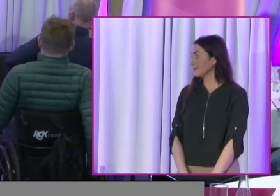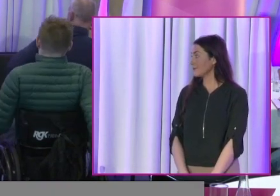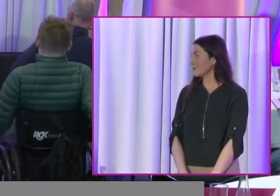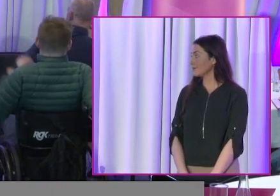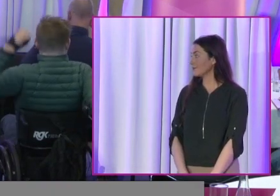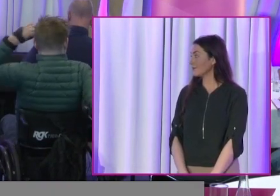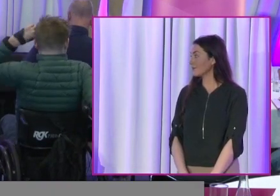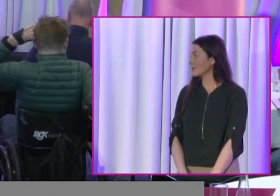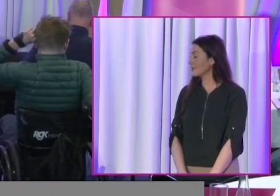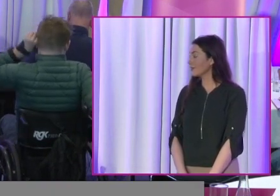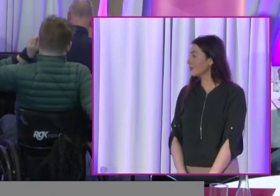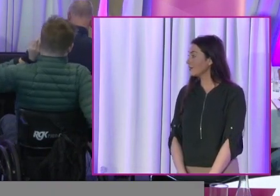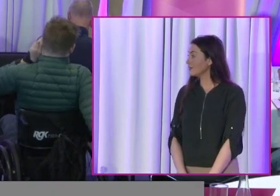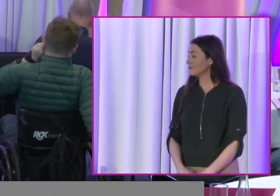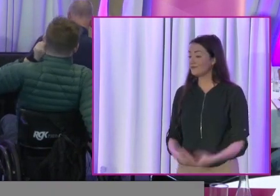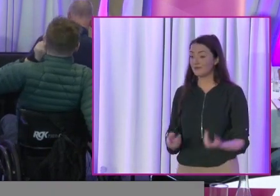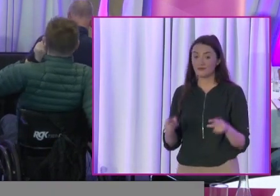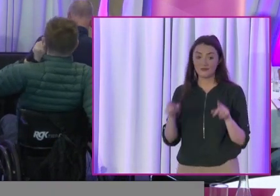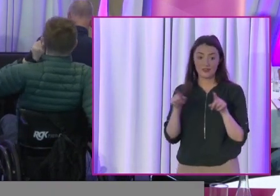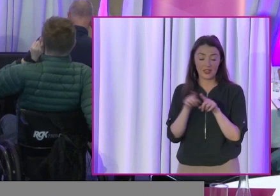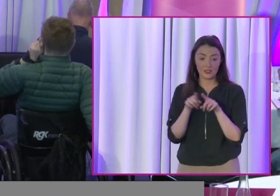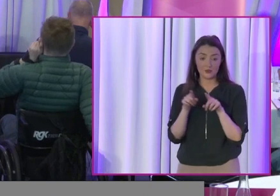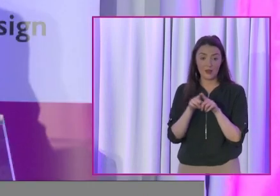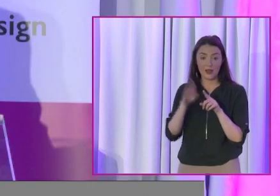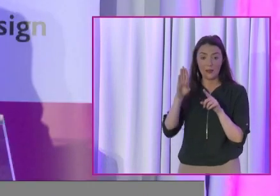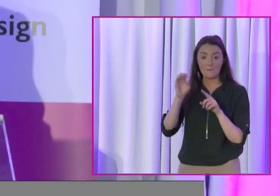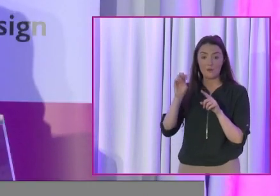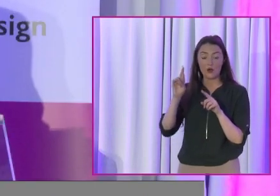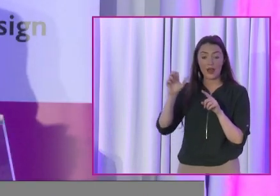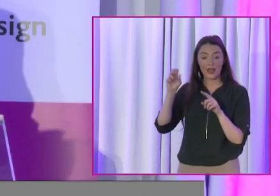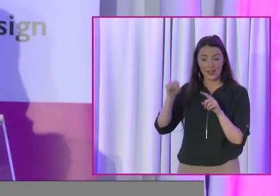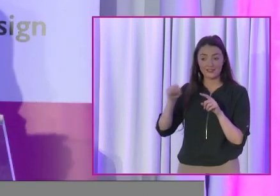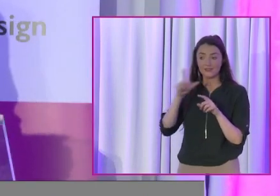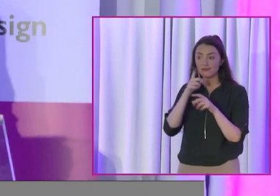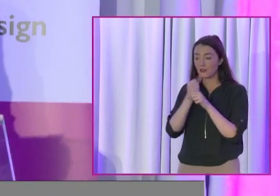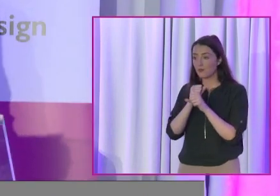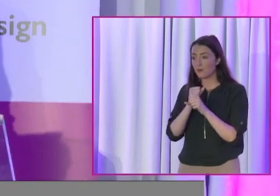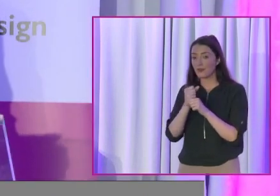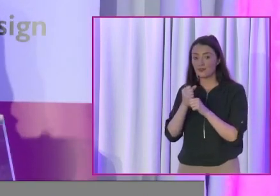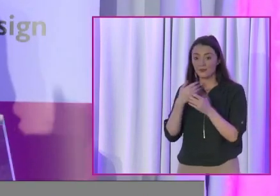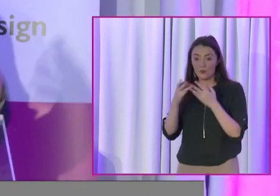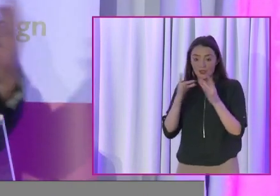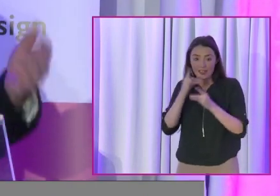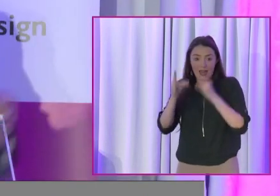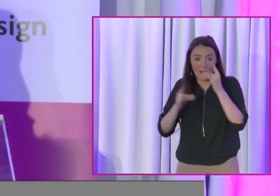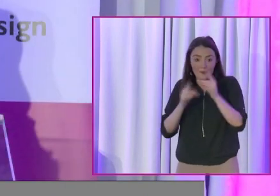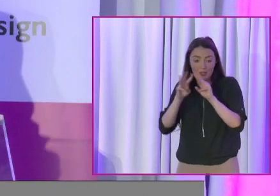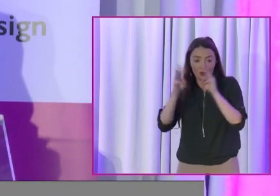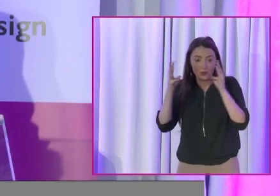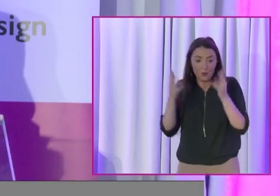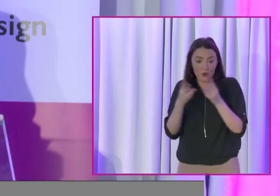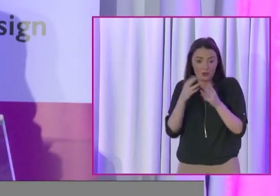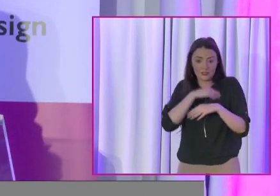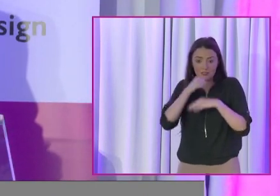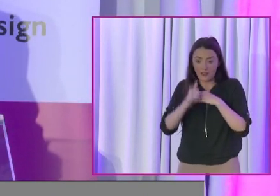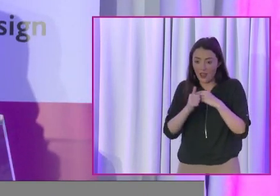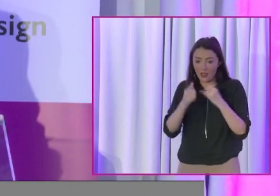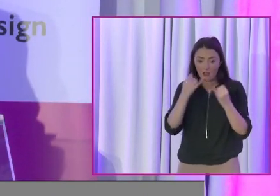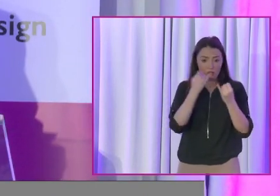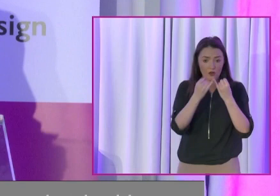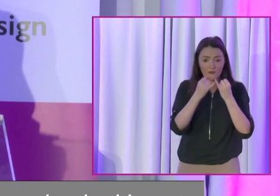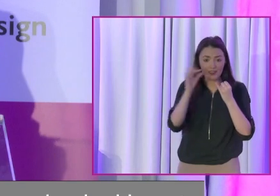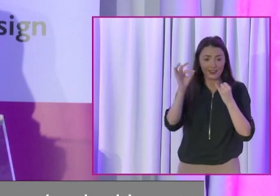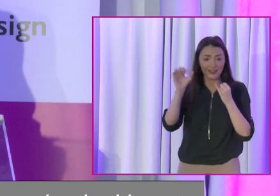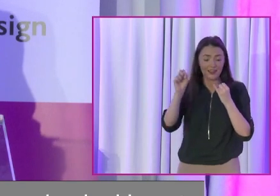And just to echo what Brian was saying, I mean, looking at what's happening in the world today, poly crises, conflict in Gaza,